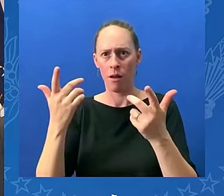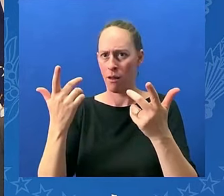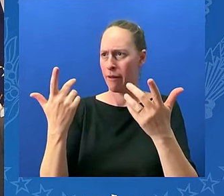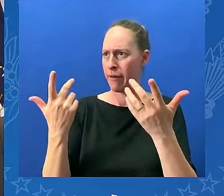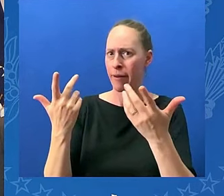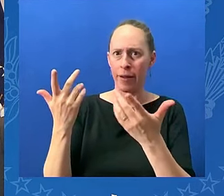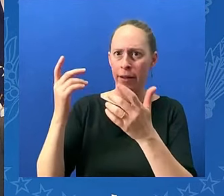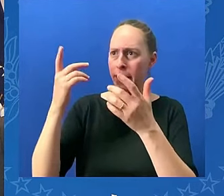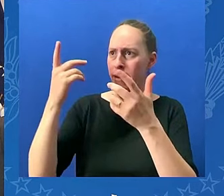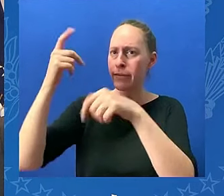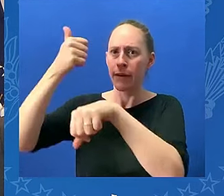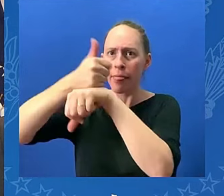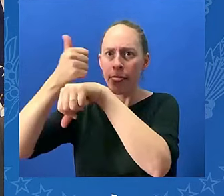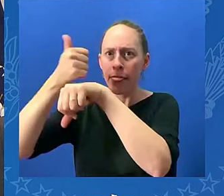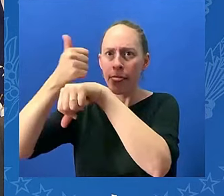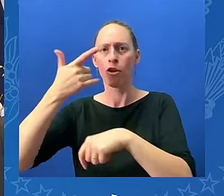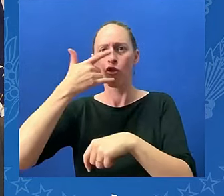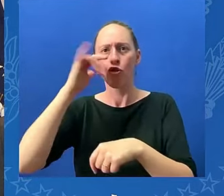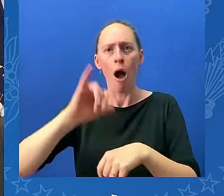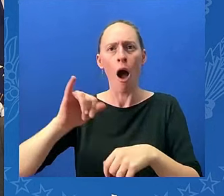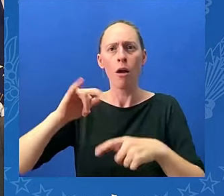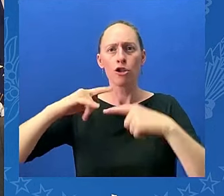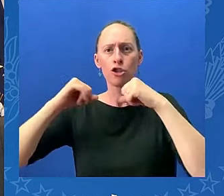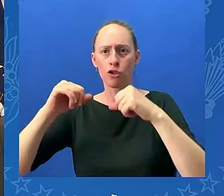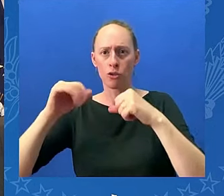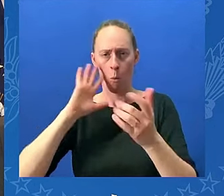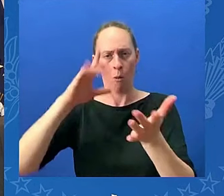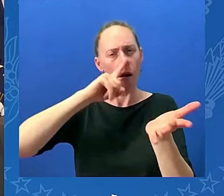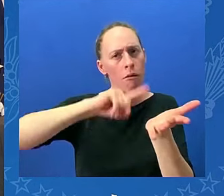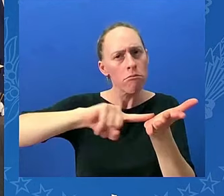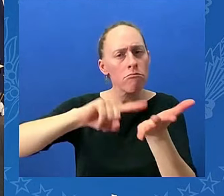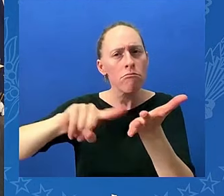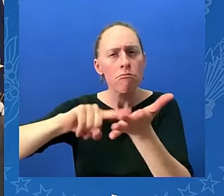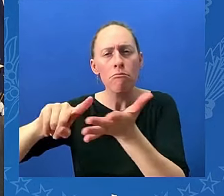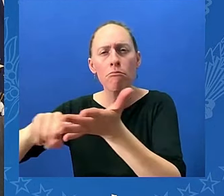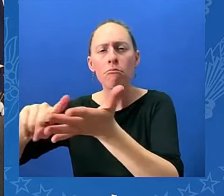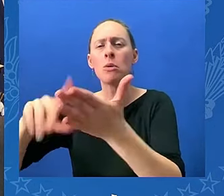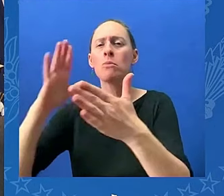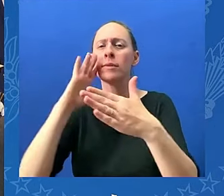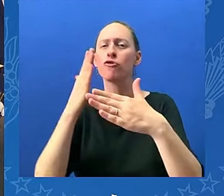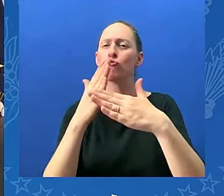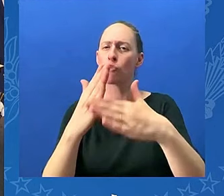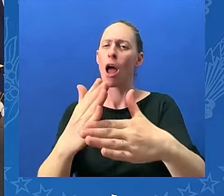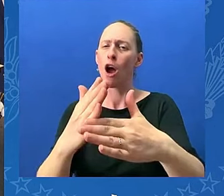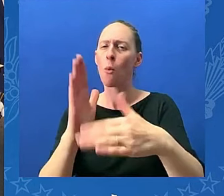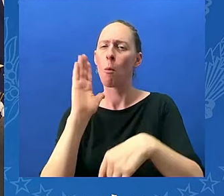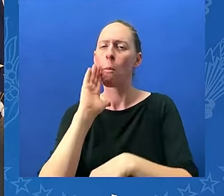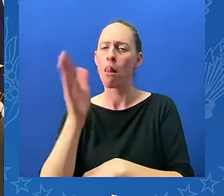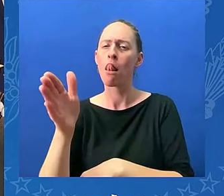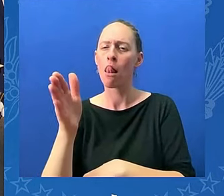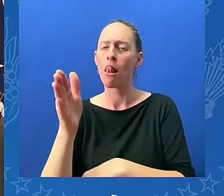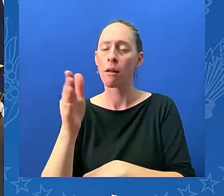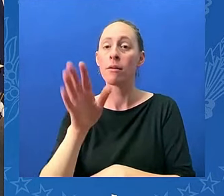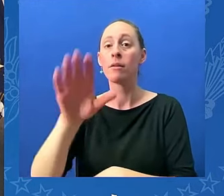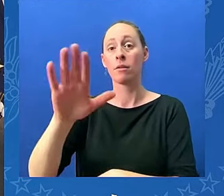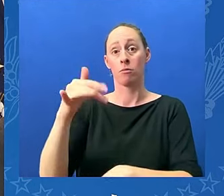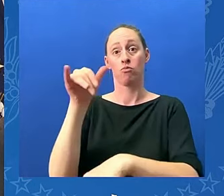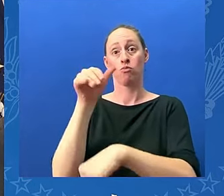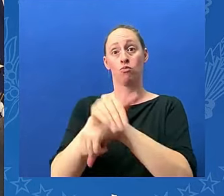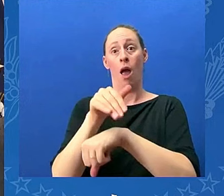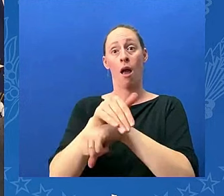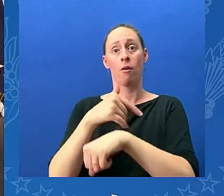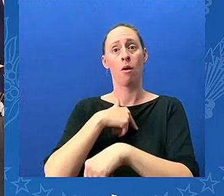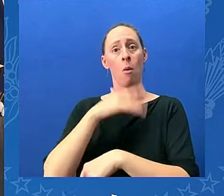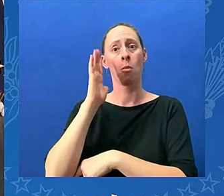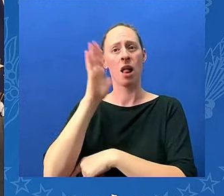well and finally i'll be speaking more about this tonight at greater length from the oval office we must unite as one nation